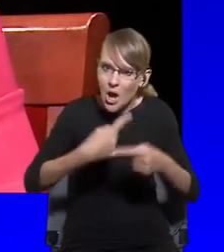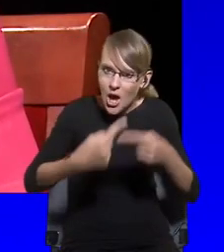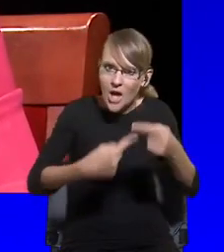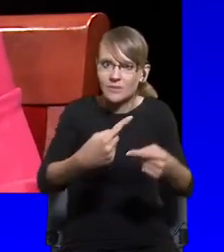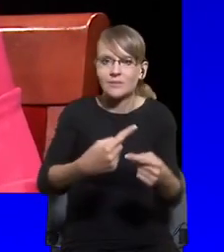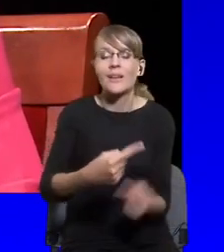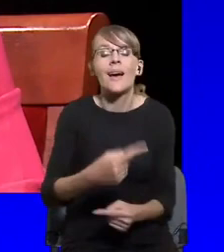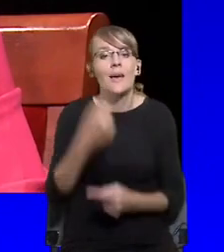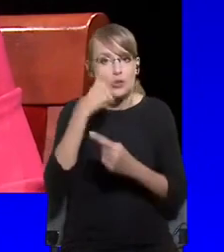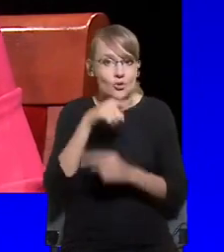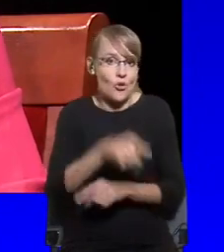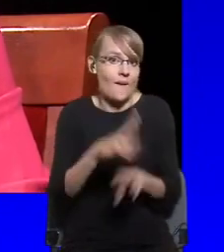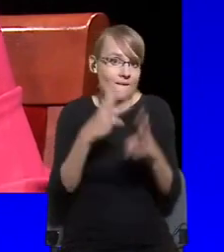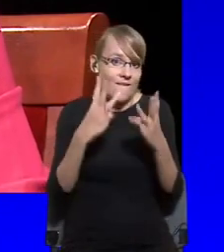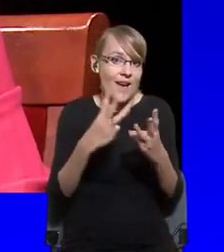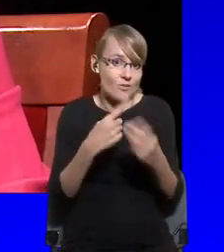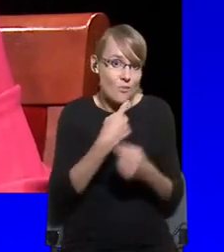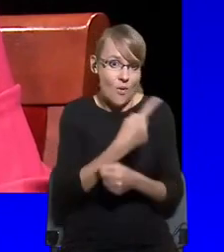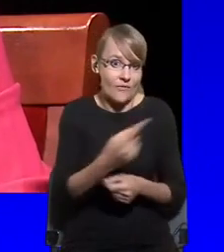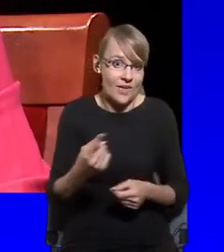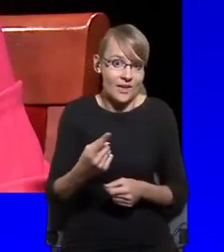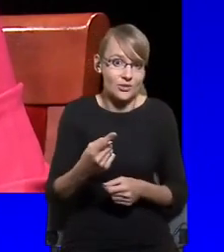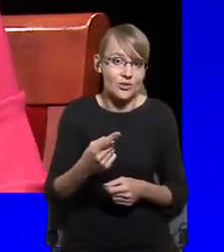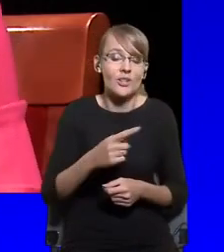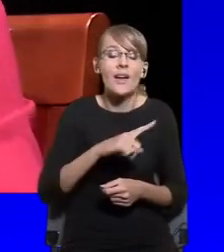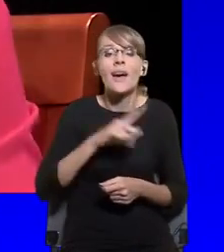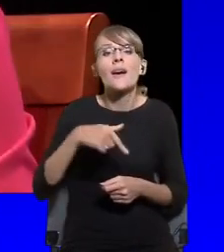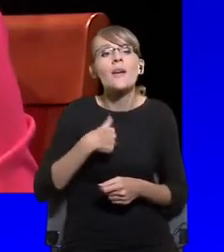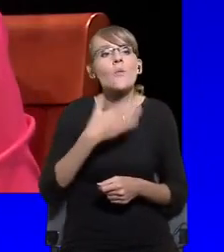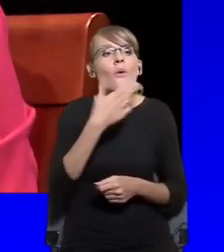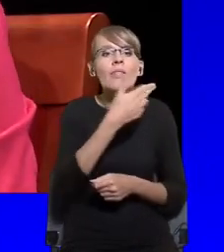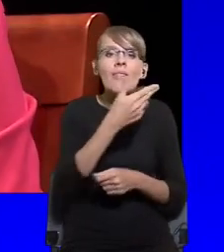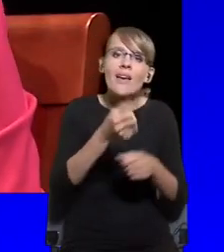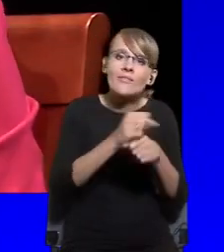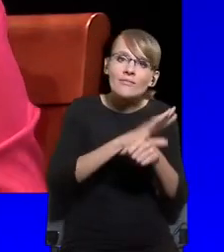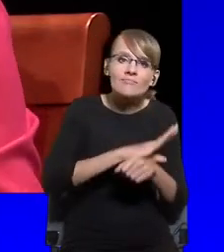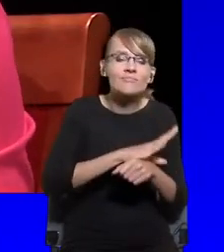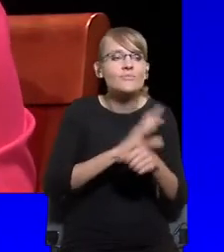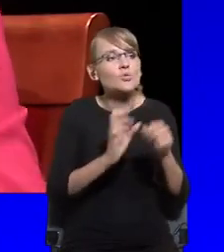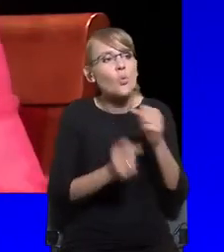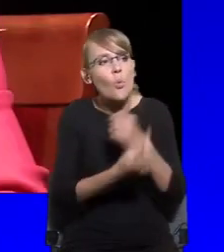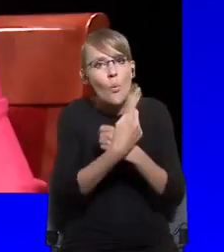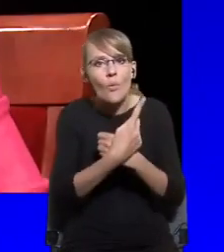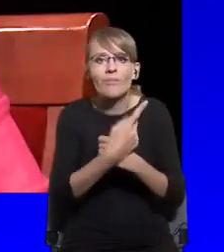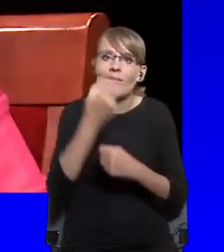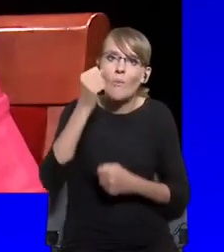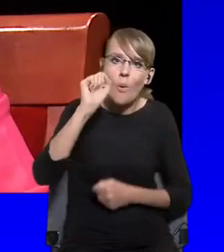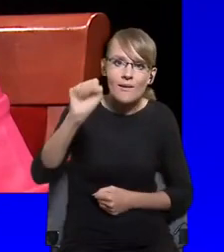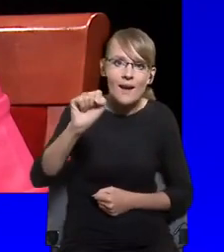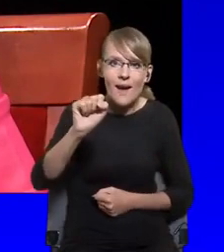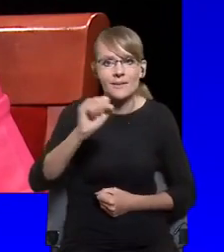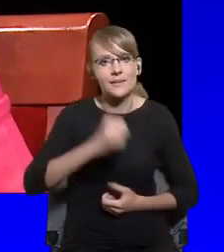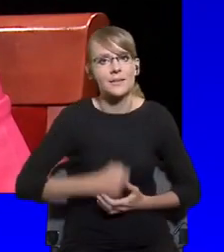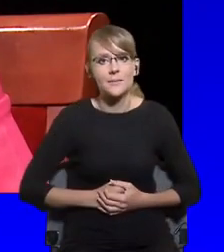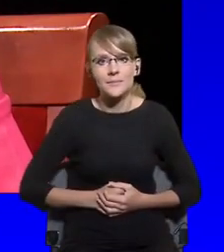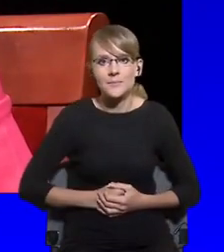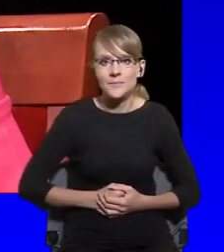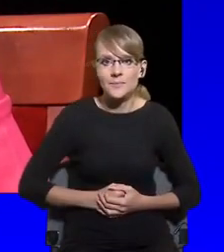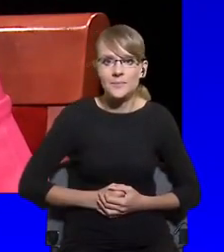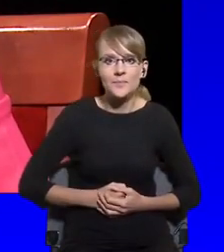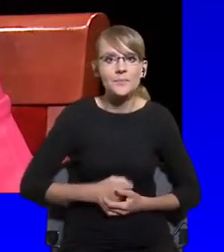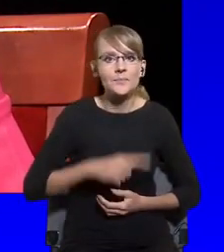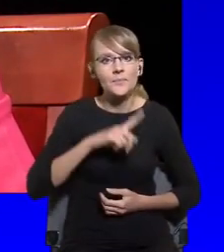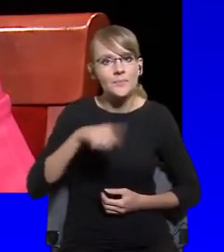when we discuss COVID and how it affects democracy. Because actually, even though we are extremely impatient to